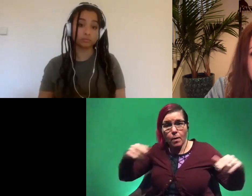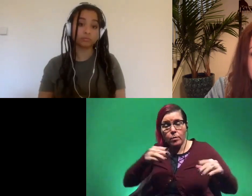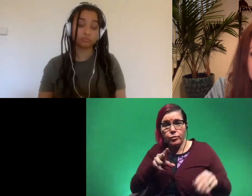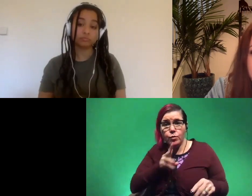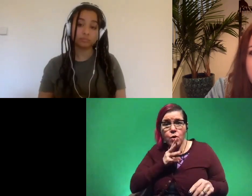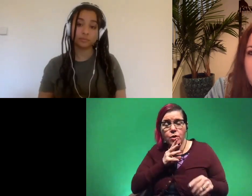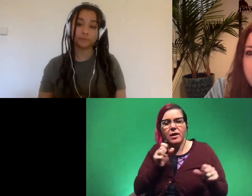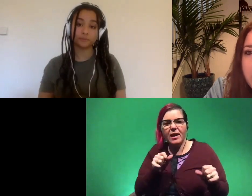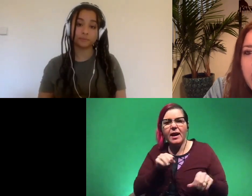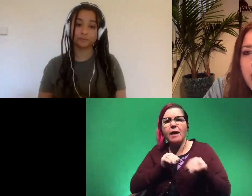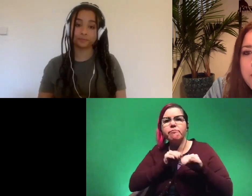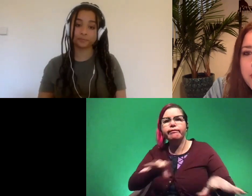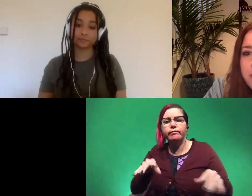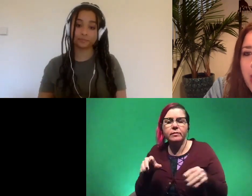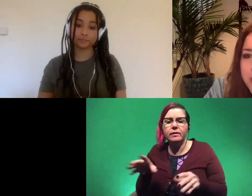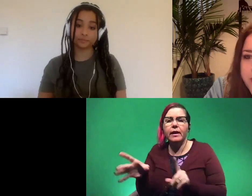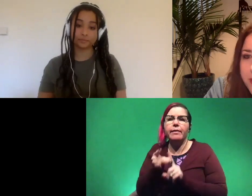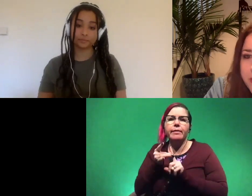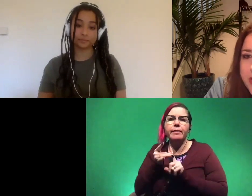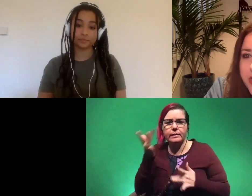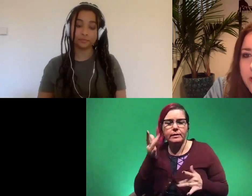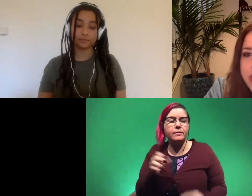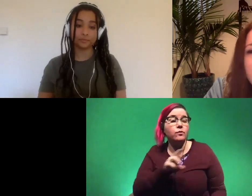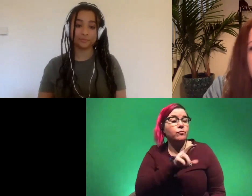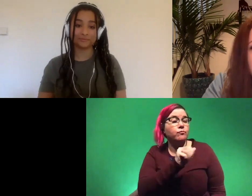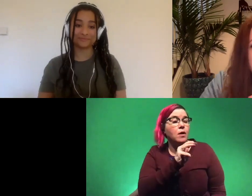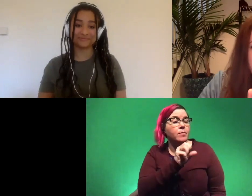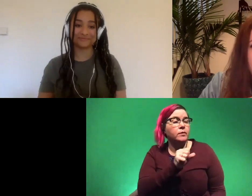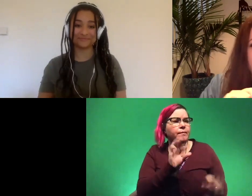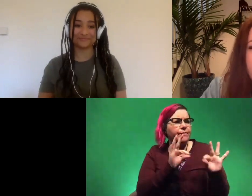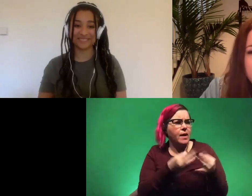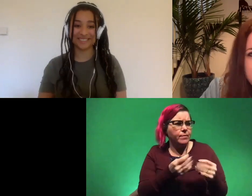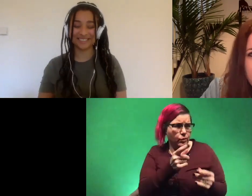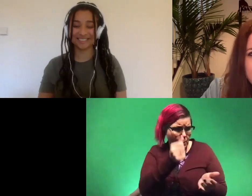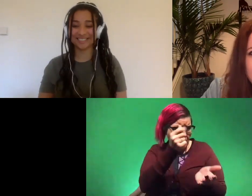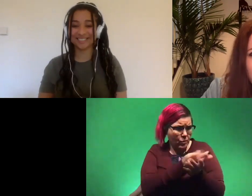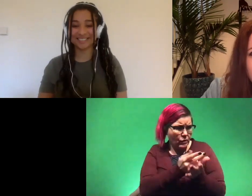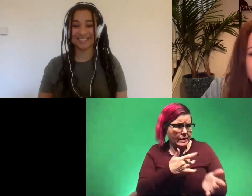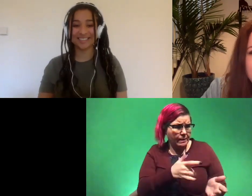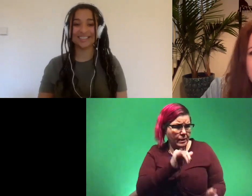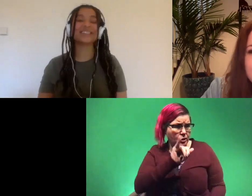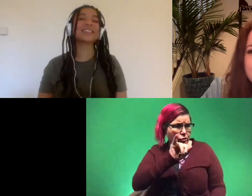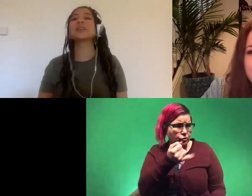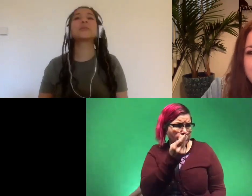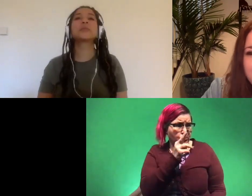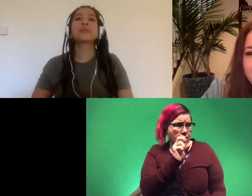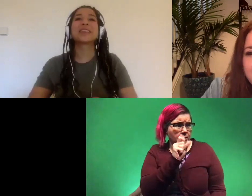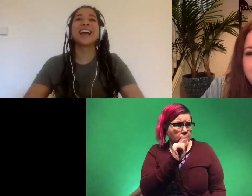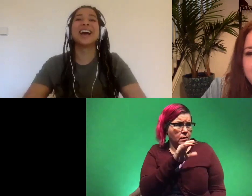cool um the ramos family would like to know do you approve generally of the jurassic park series